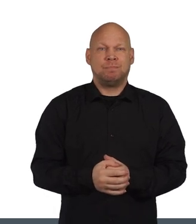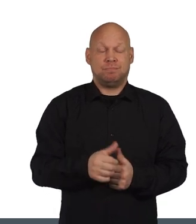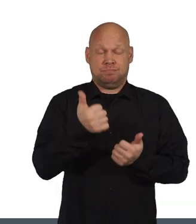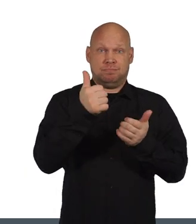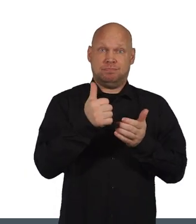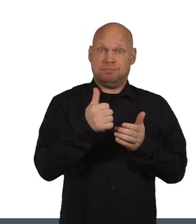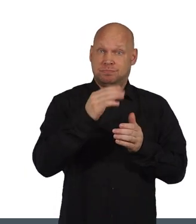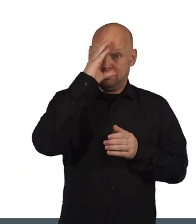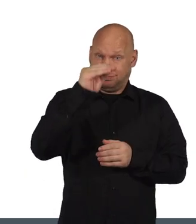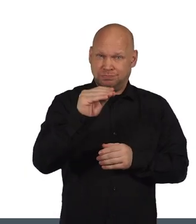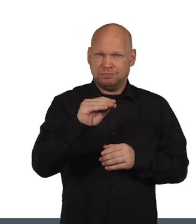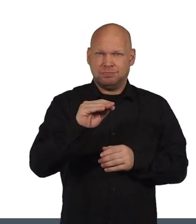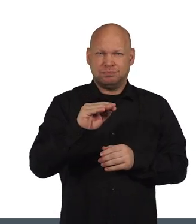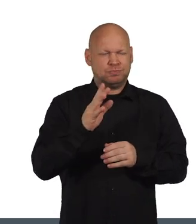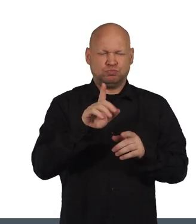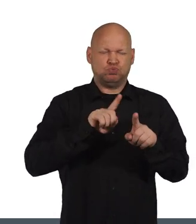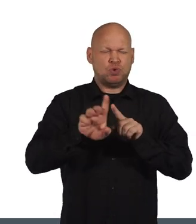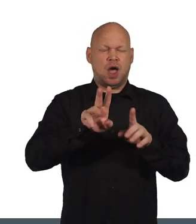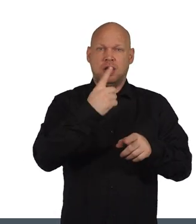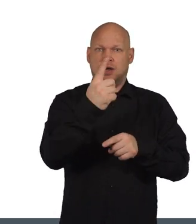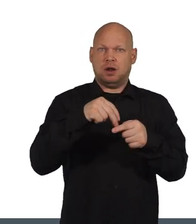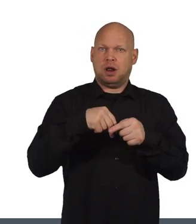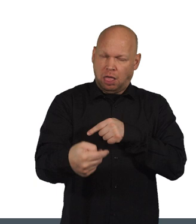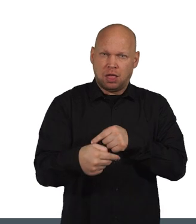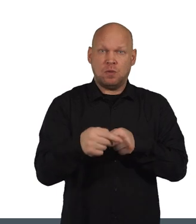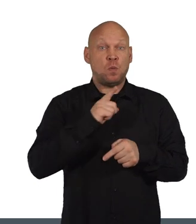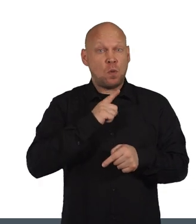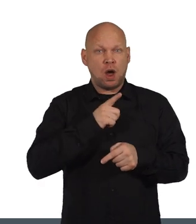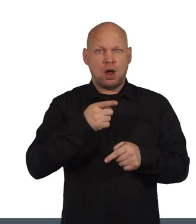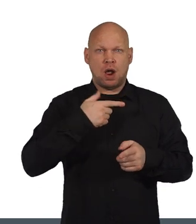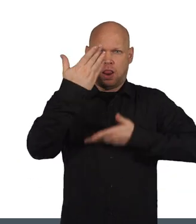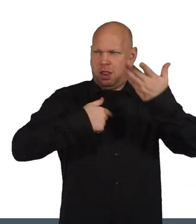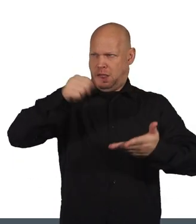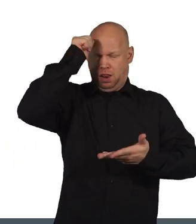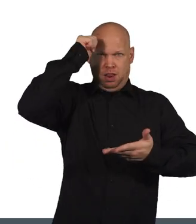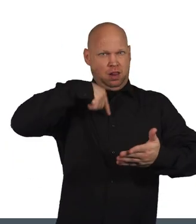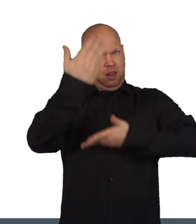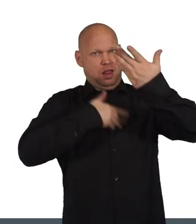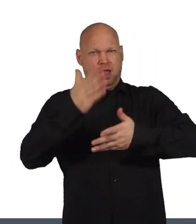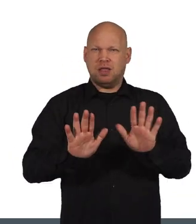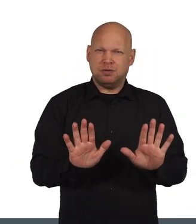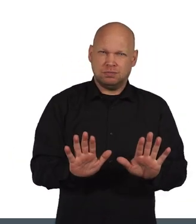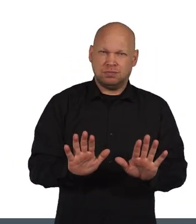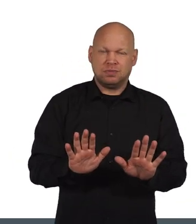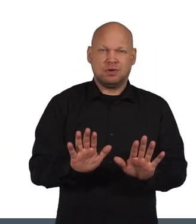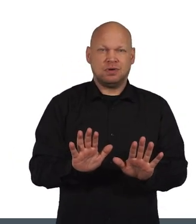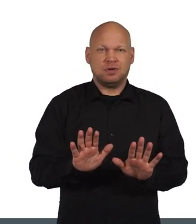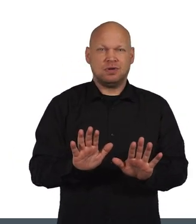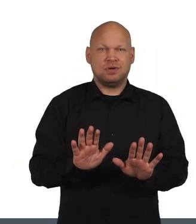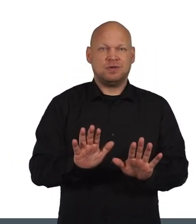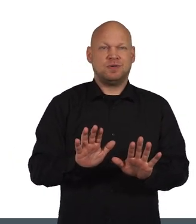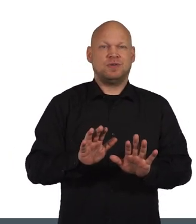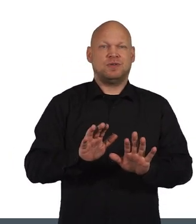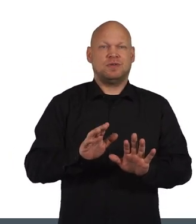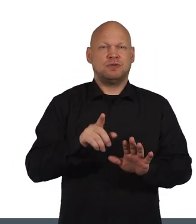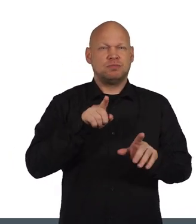A good tip is to avoid tripping yourself up by trying to show that you already know how to improve the outcome.